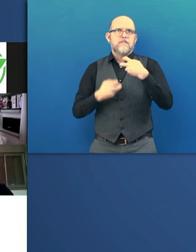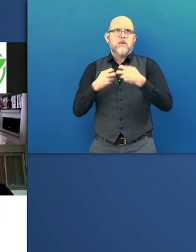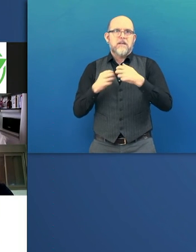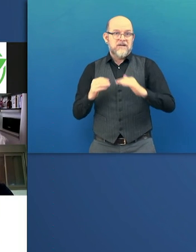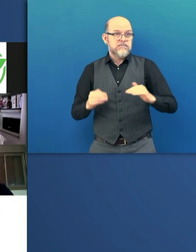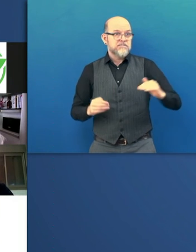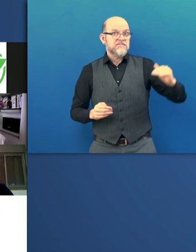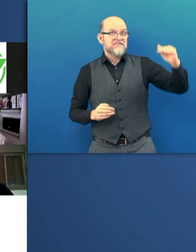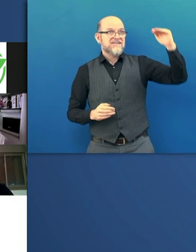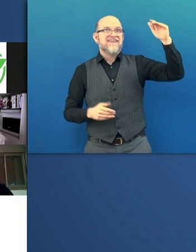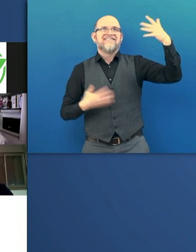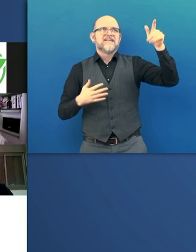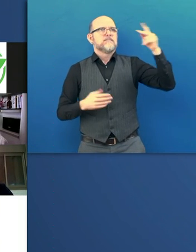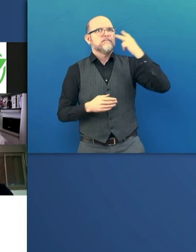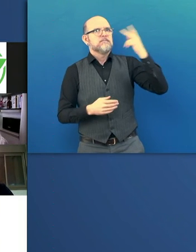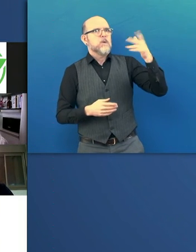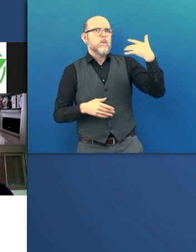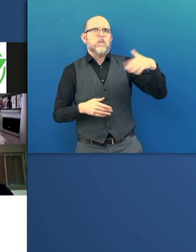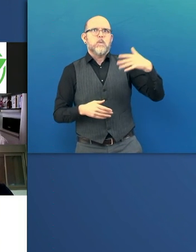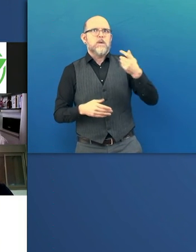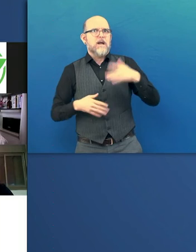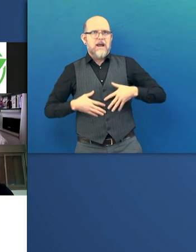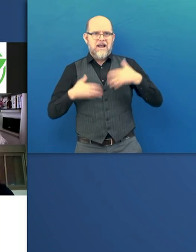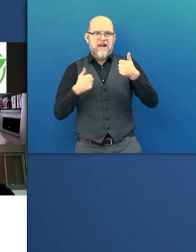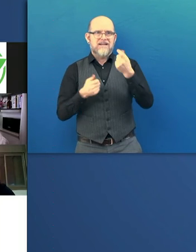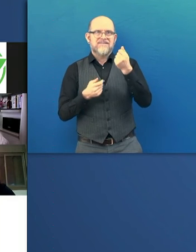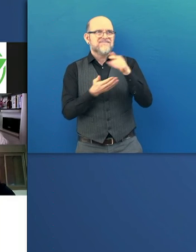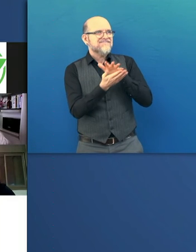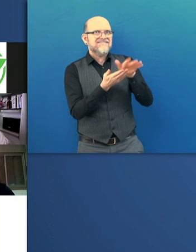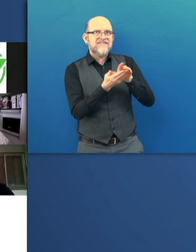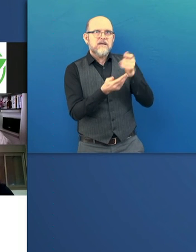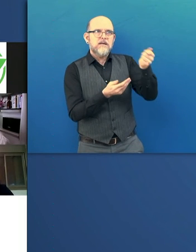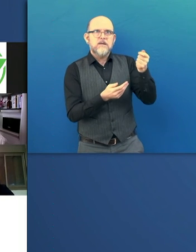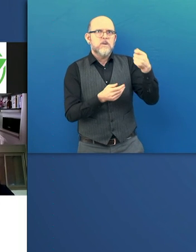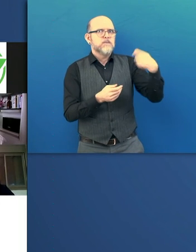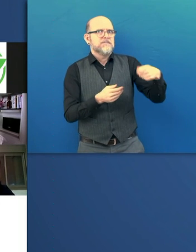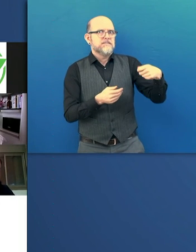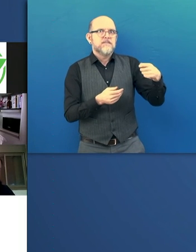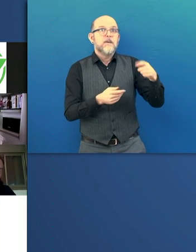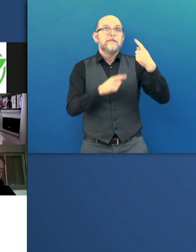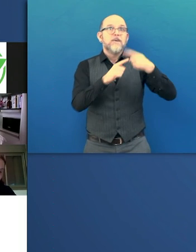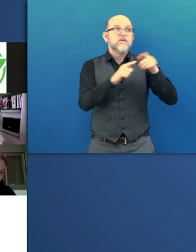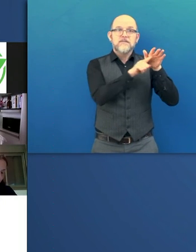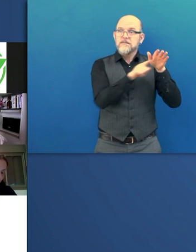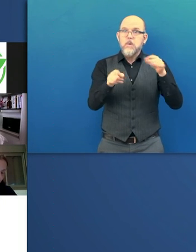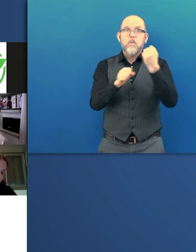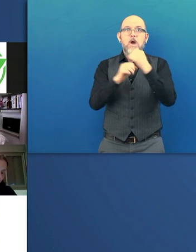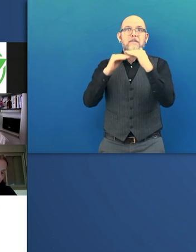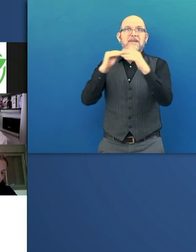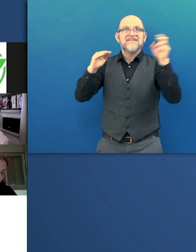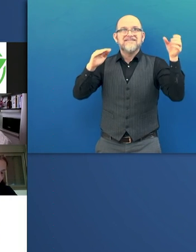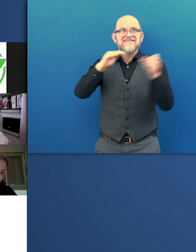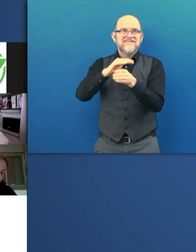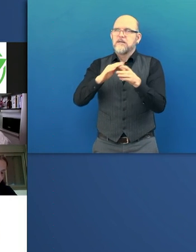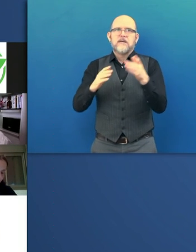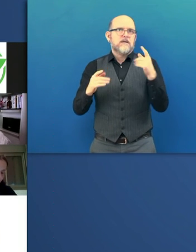have more health expenditures and they have difficulties in the employment market. So these are